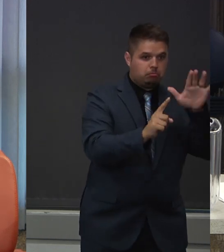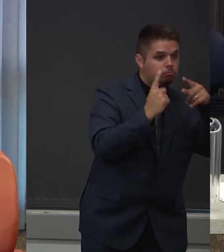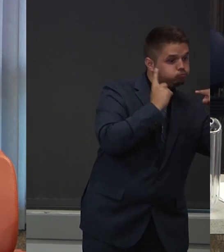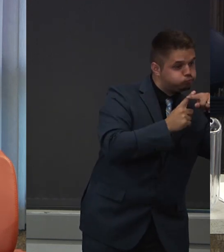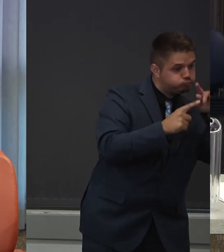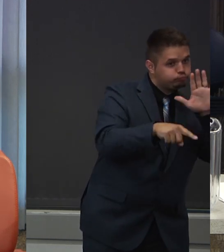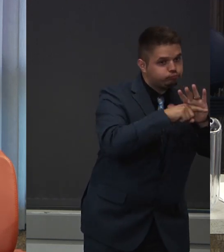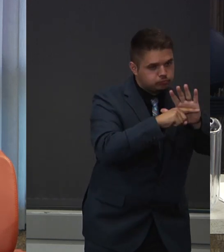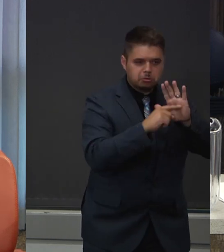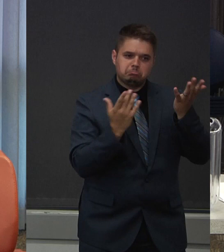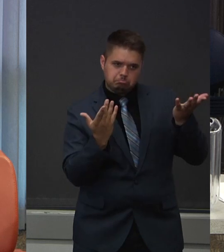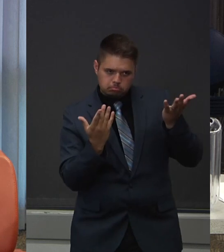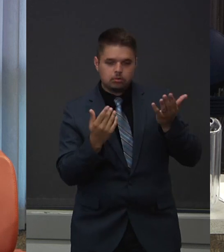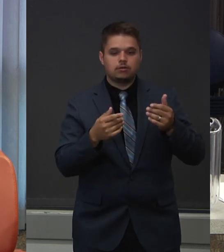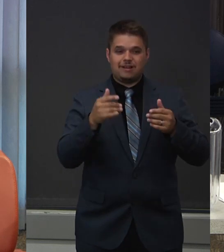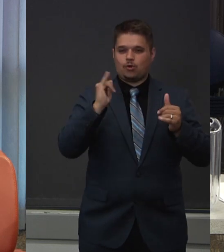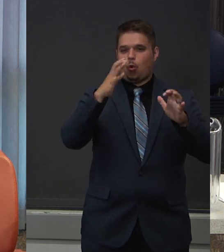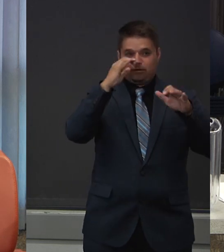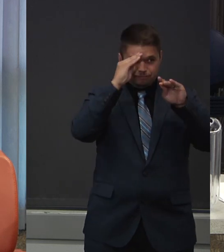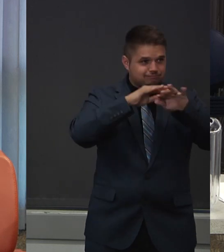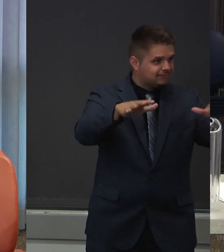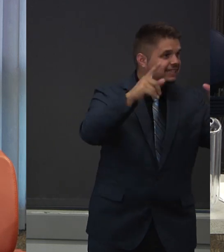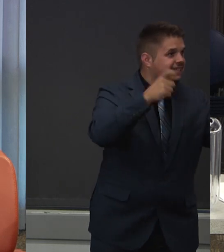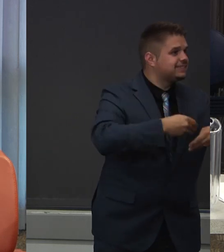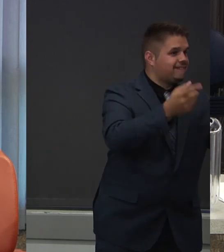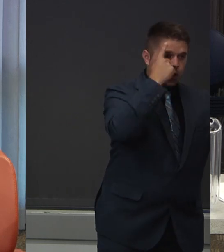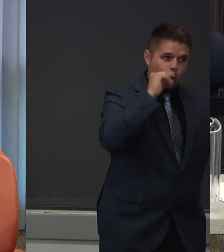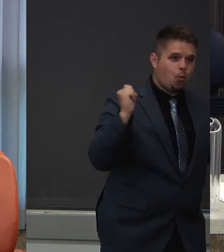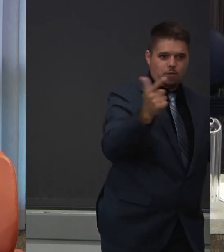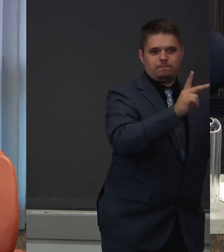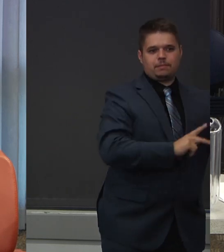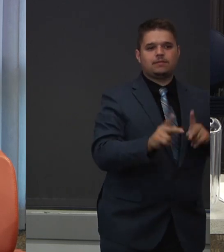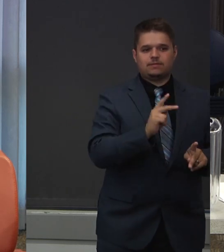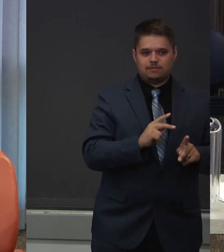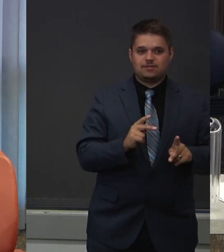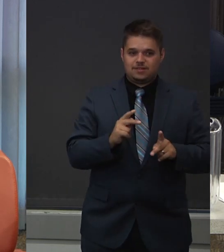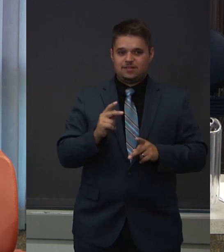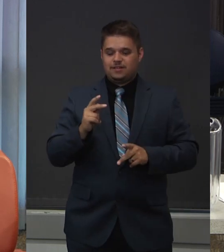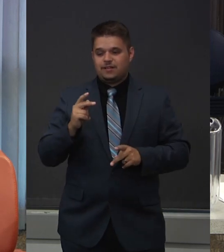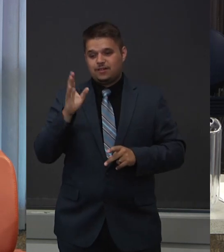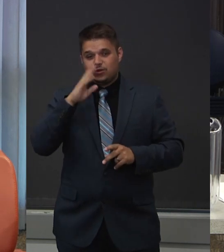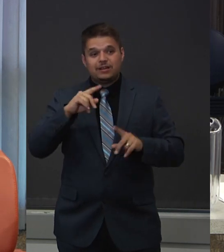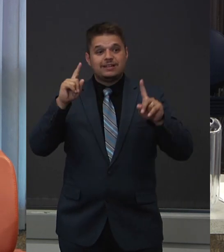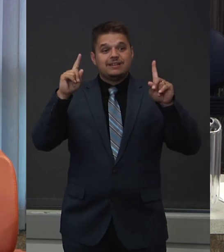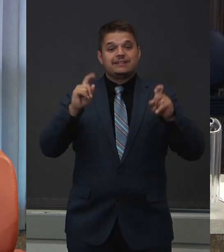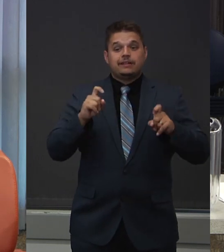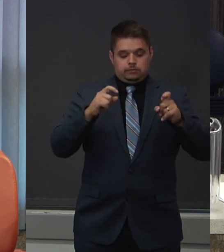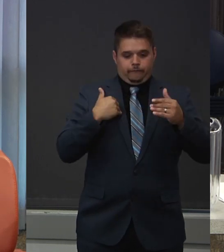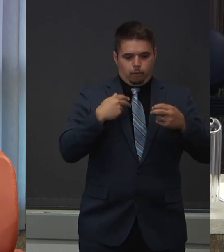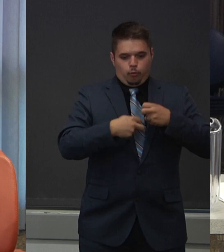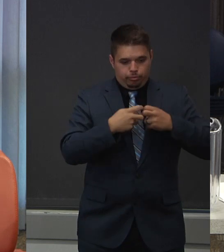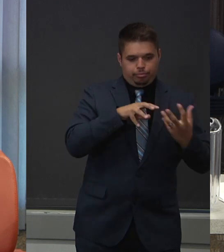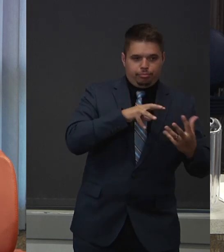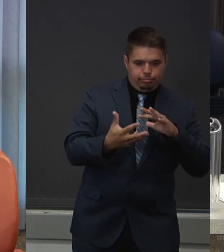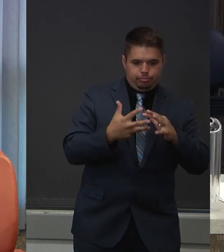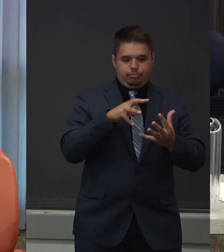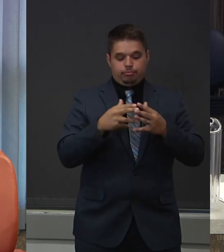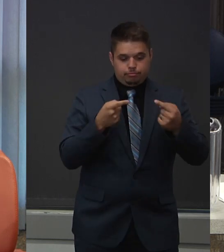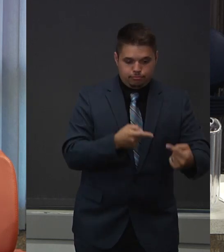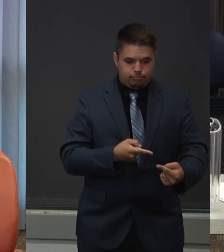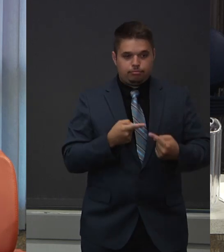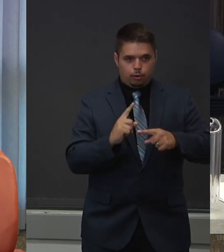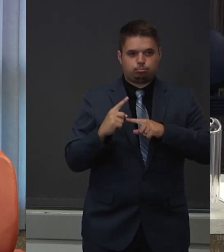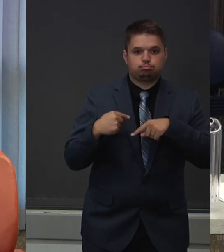them. OHA understands that testing has been difficult for people to access, and we're working on it. With